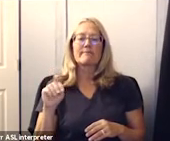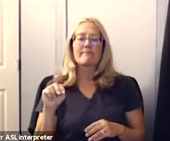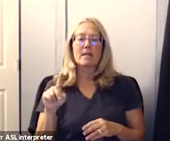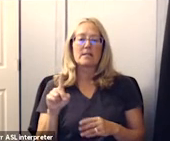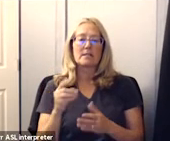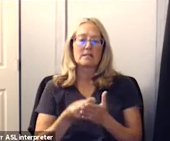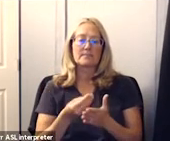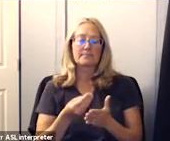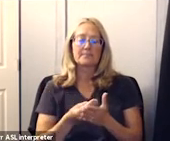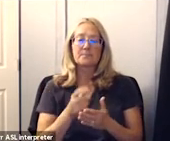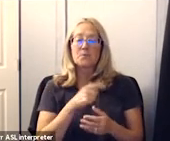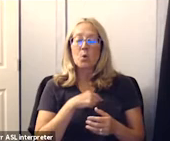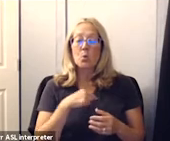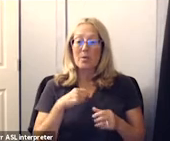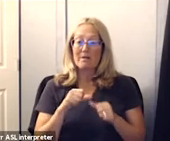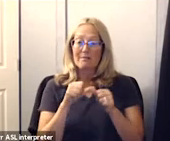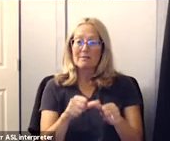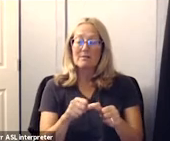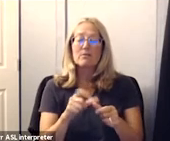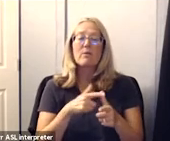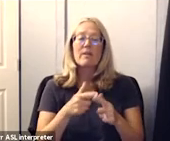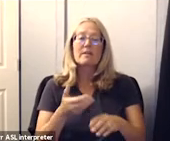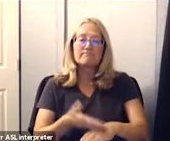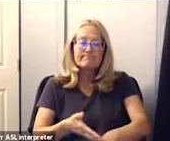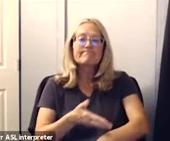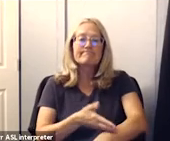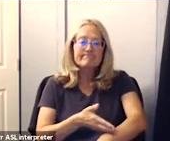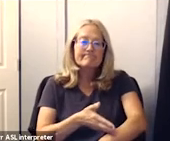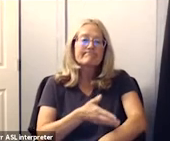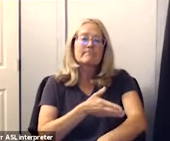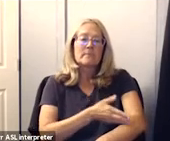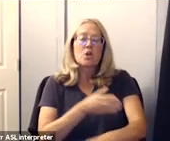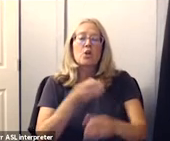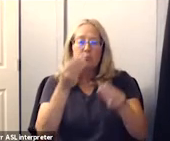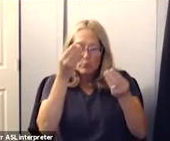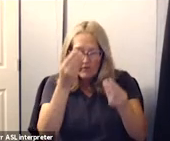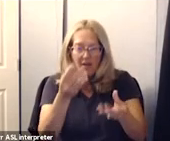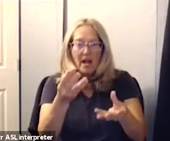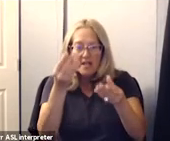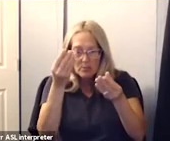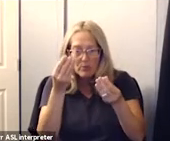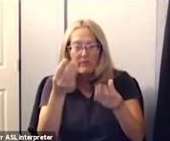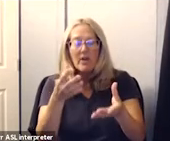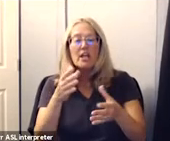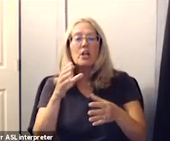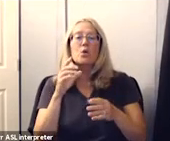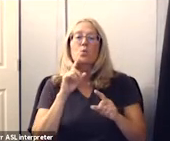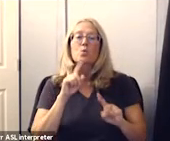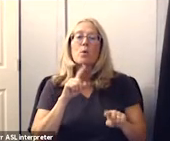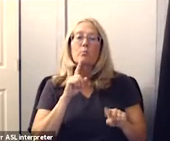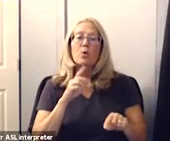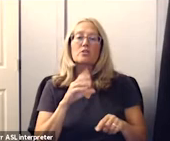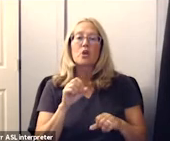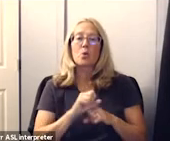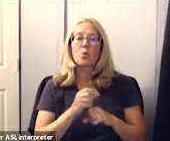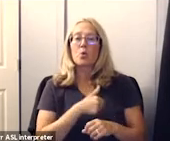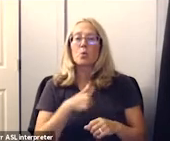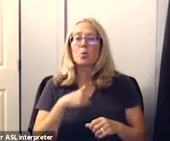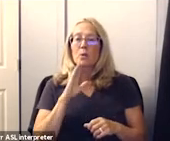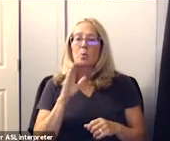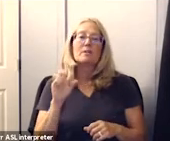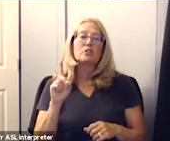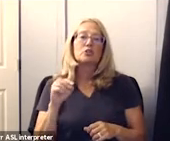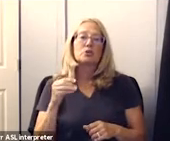we continue we will get better at you know providing you with reports as to the kind of work we're going to be doing but again next week at our leadership